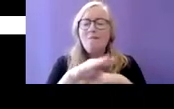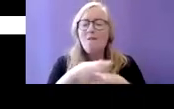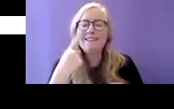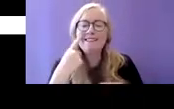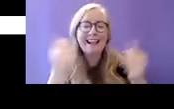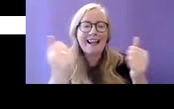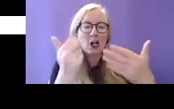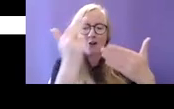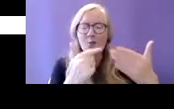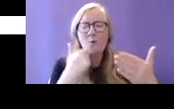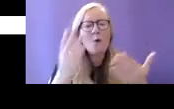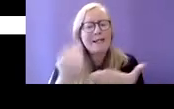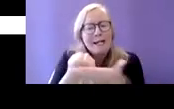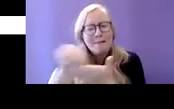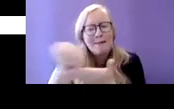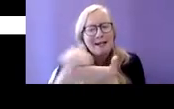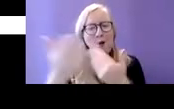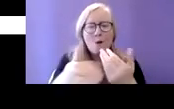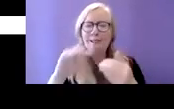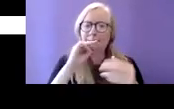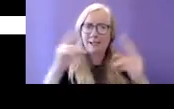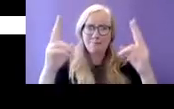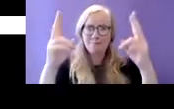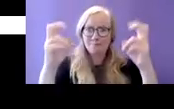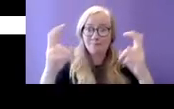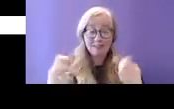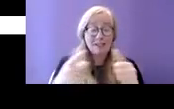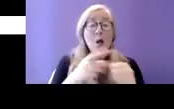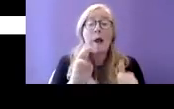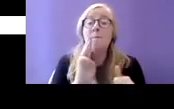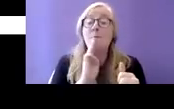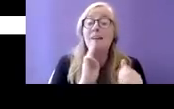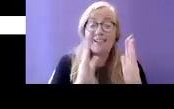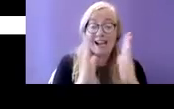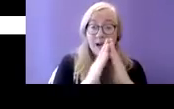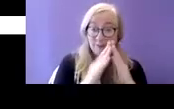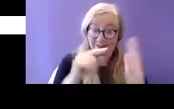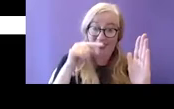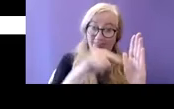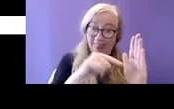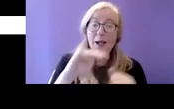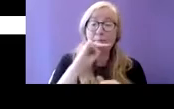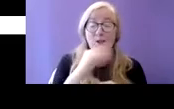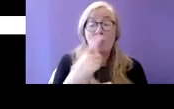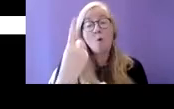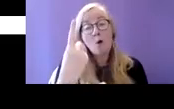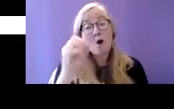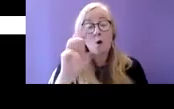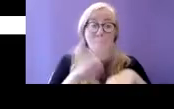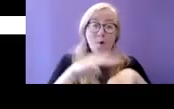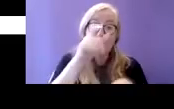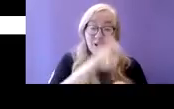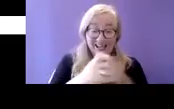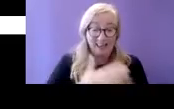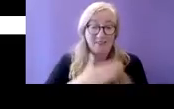so a private is one or more person living at the same address with common housekeeping